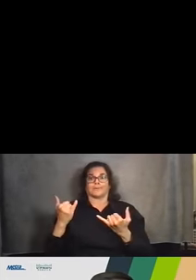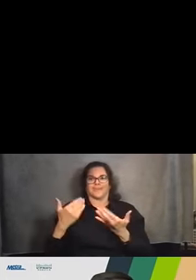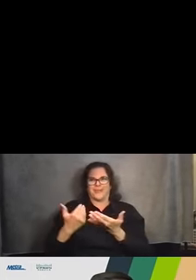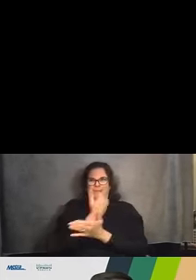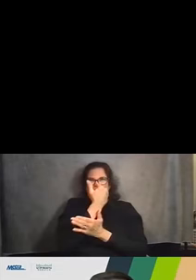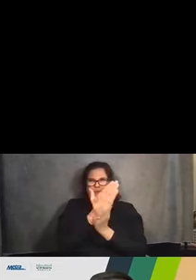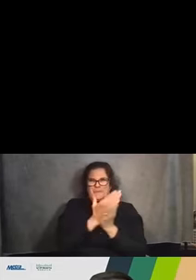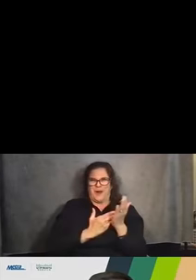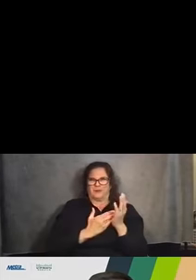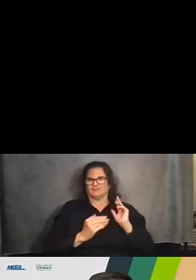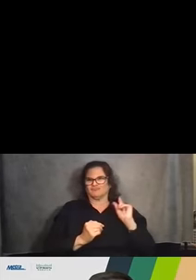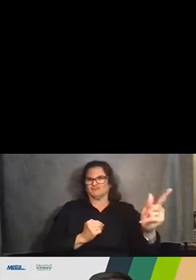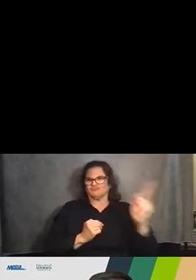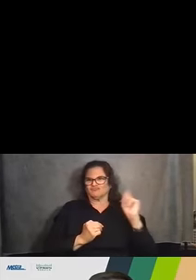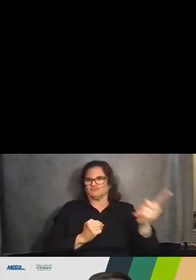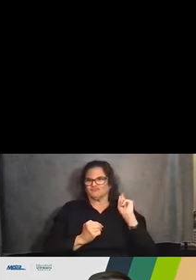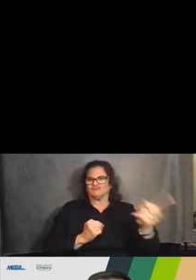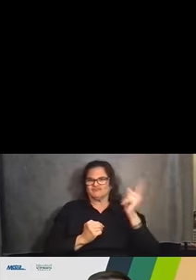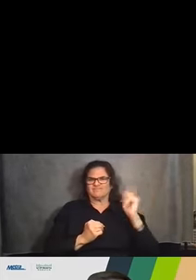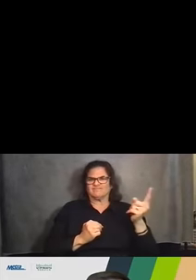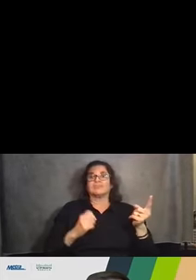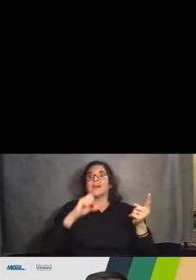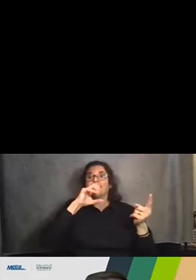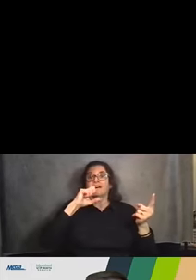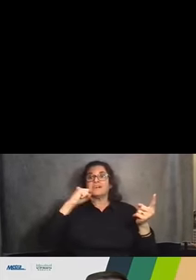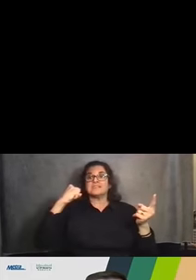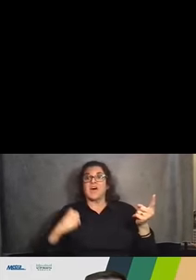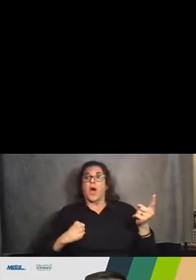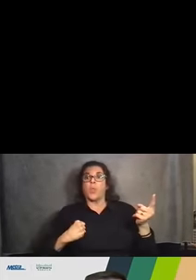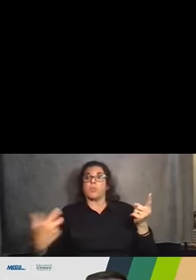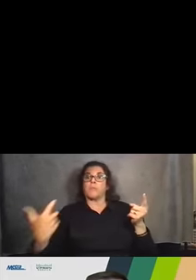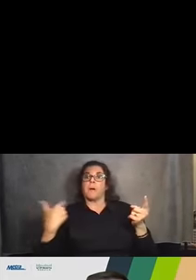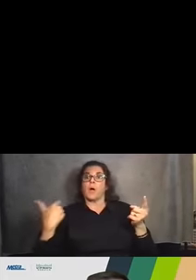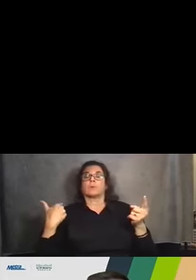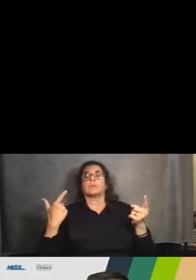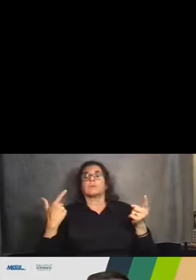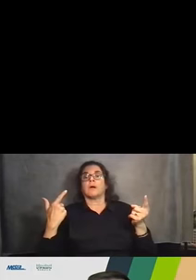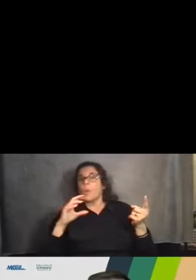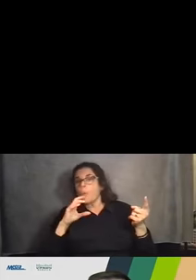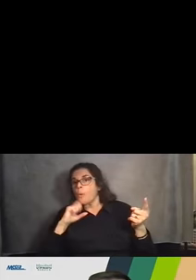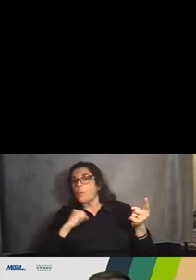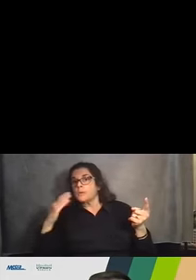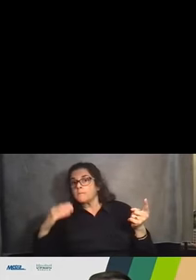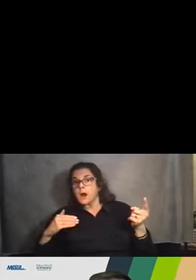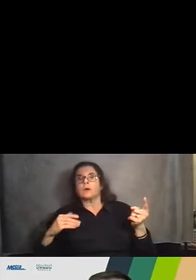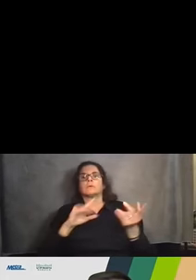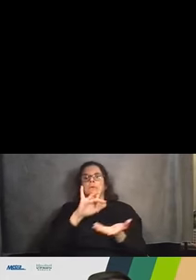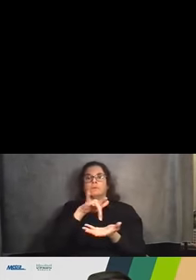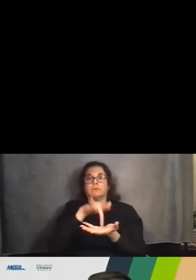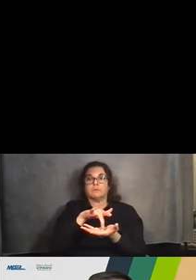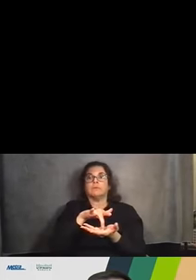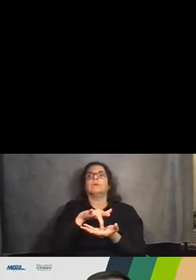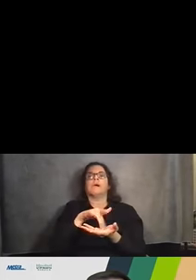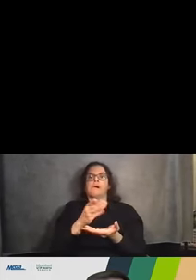the southbound trains on the existing old bridge. To allow for the construction of the new southbound bridge in between